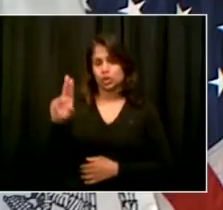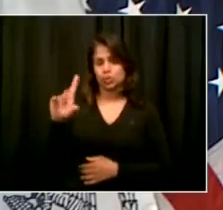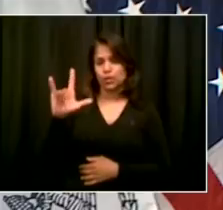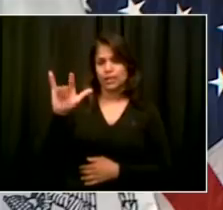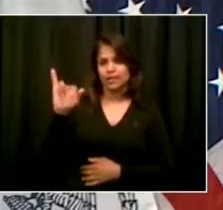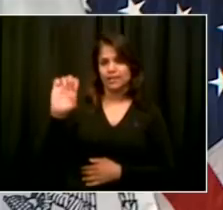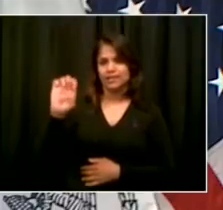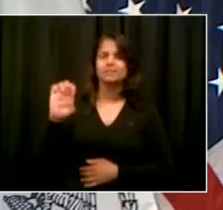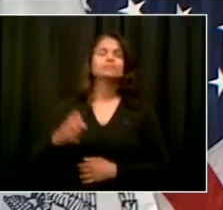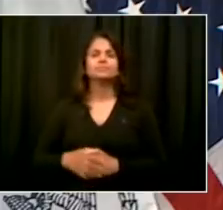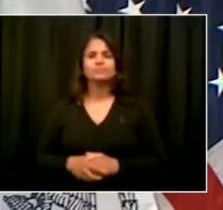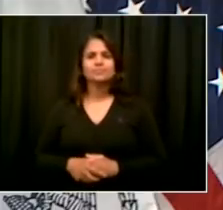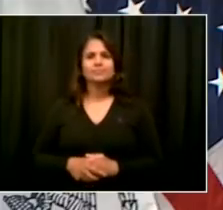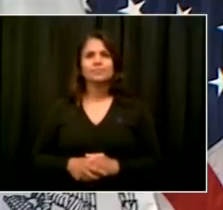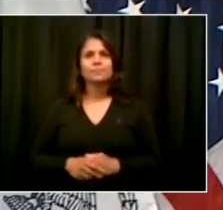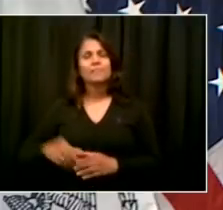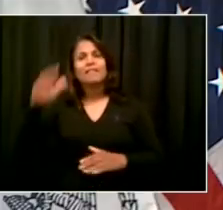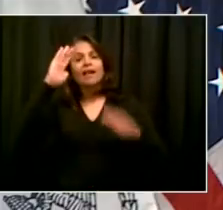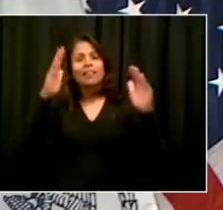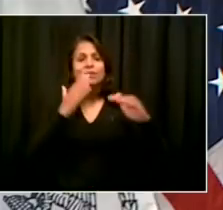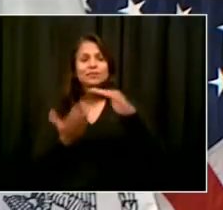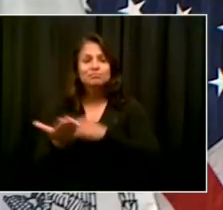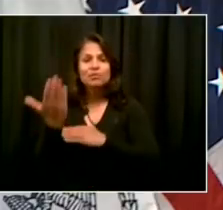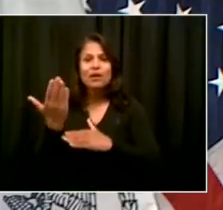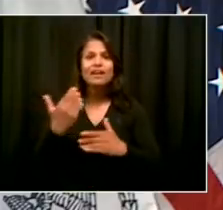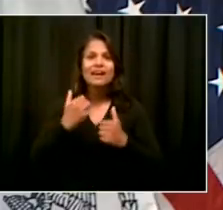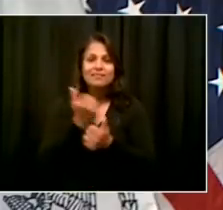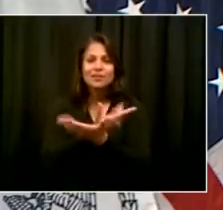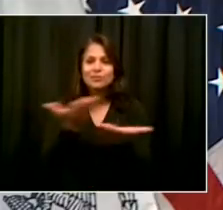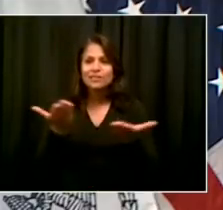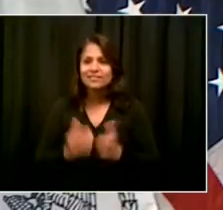Hey, good morning, Mr. Mayor. How are you? I'm doing well, Juliette. How are you doing?